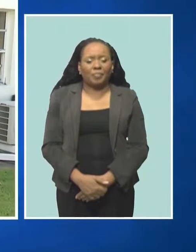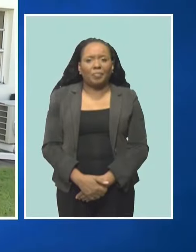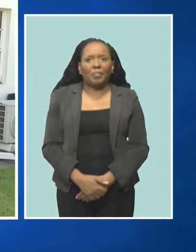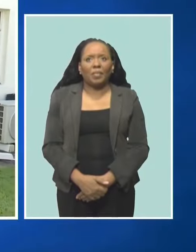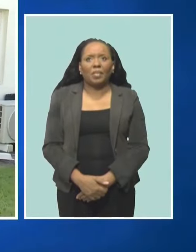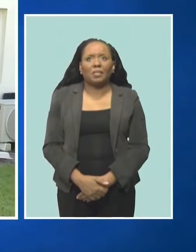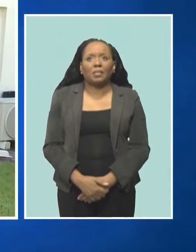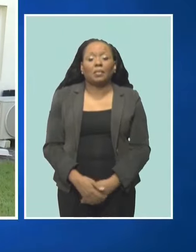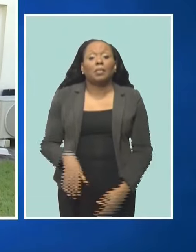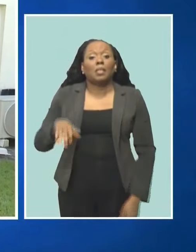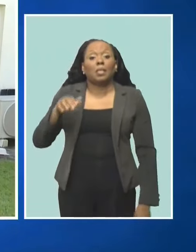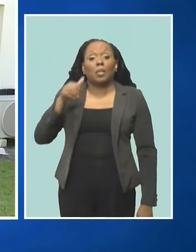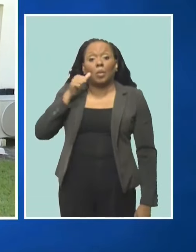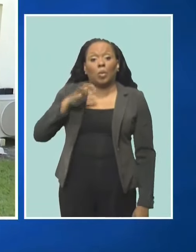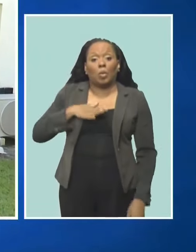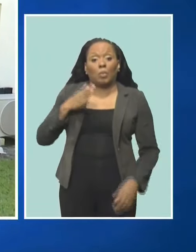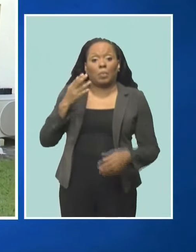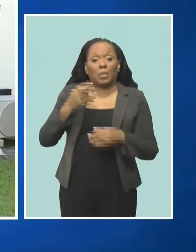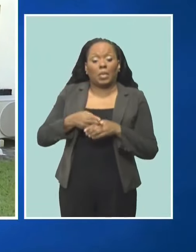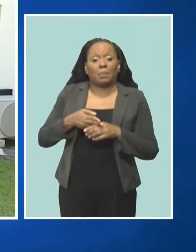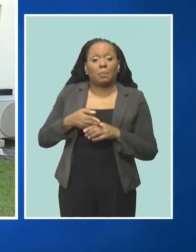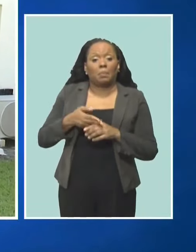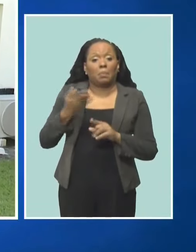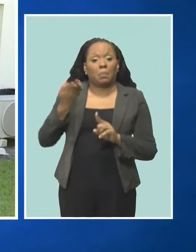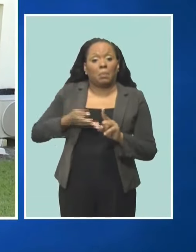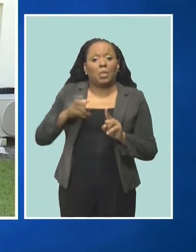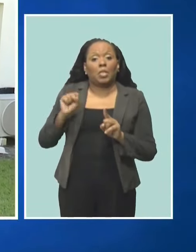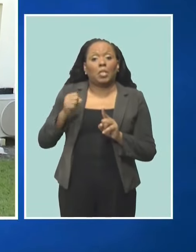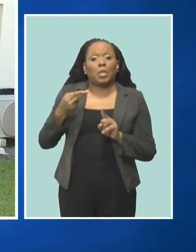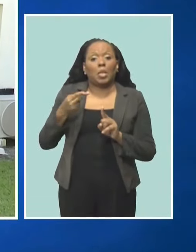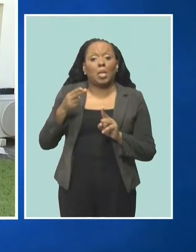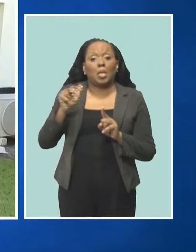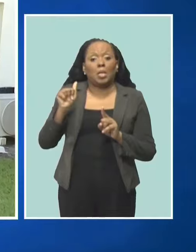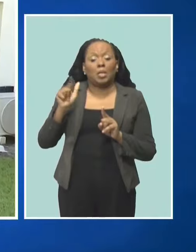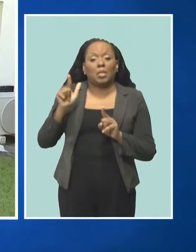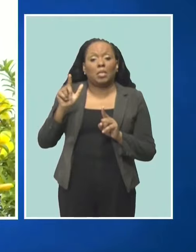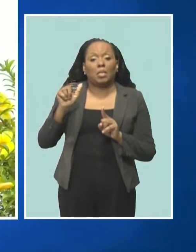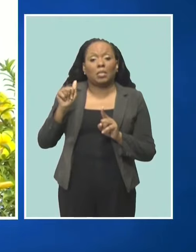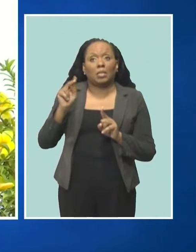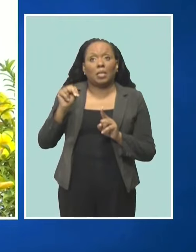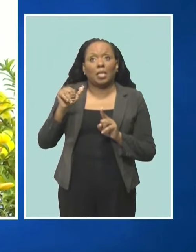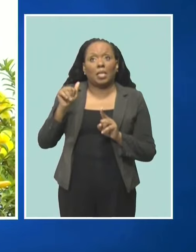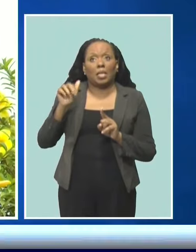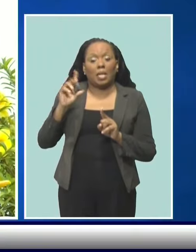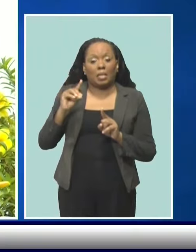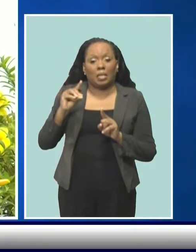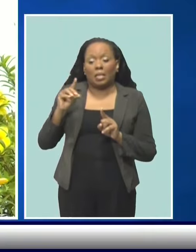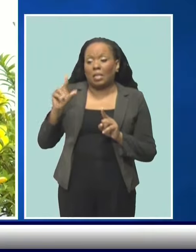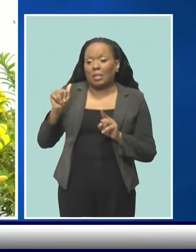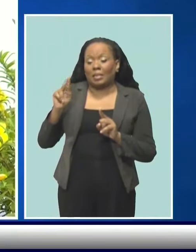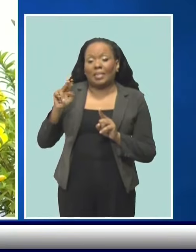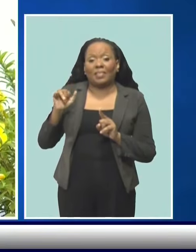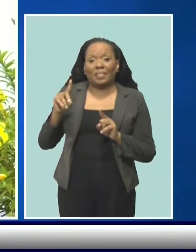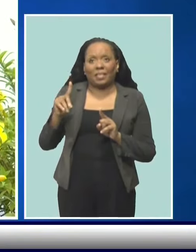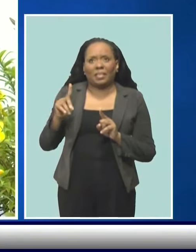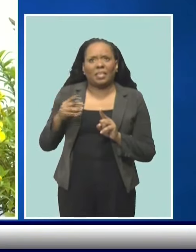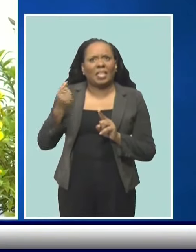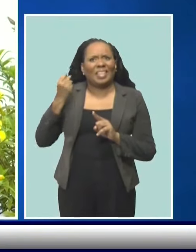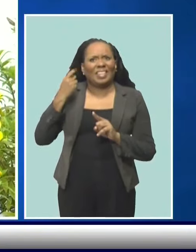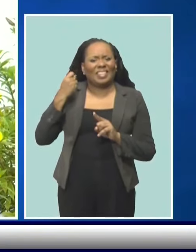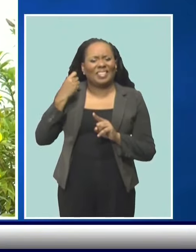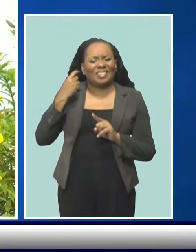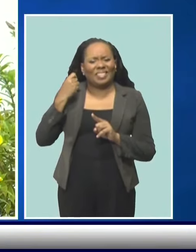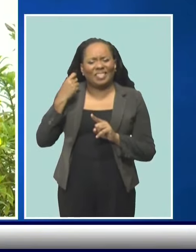Shalana David is a two-time cancer survivor who knows what it is to fight through the physical and financial pain that comes with